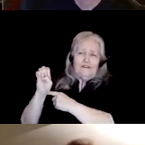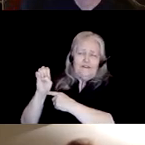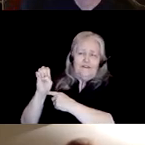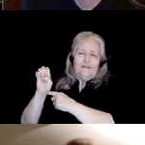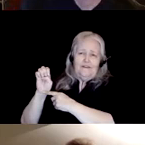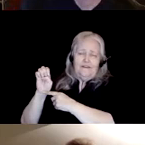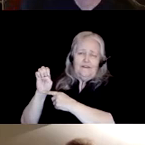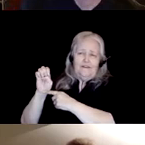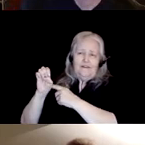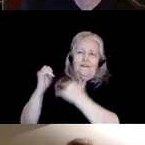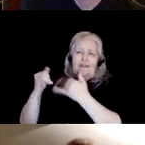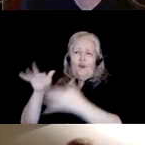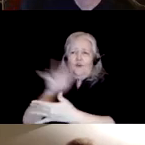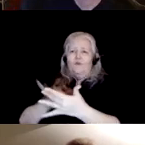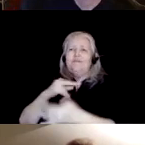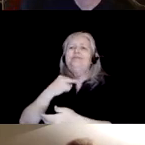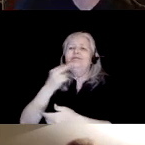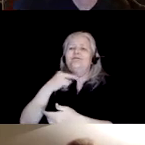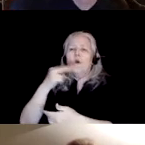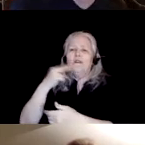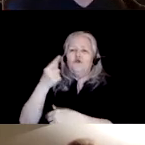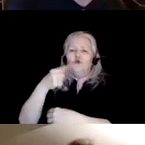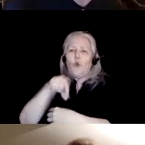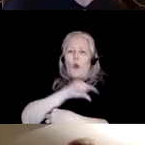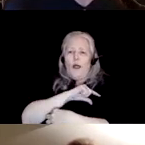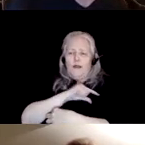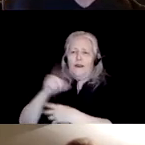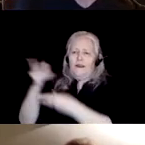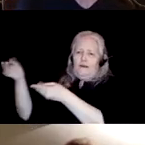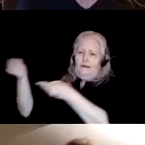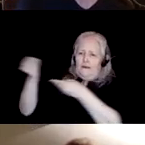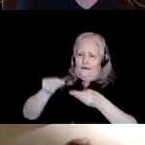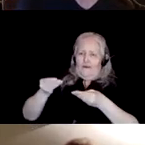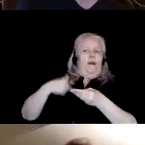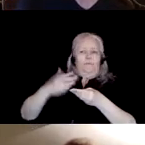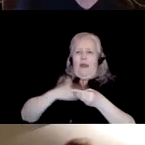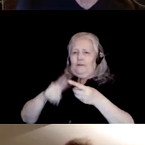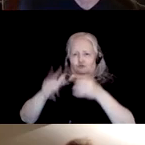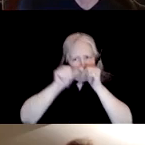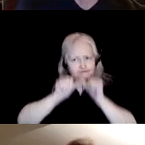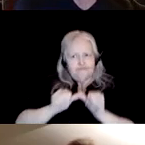study of voice quality going forward to the next generation thank you very much